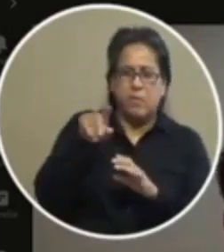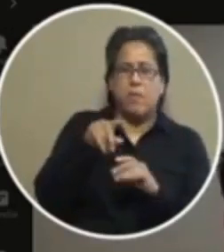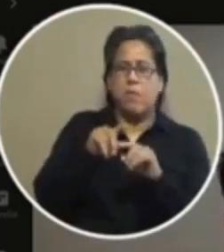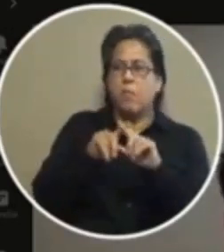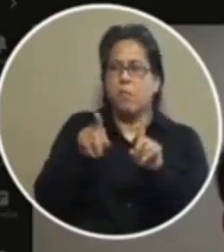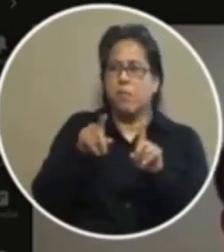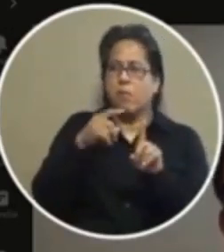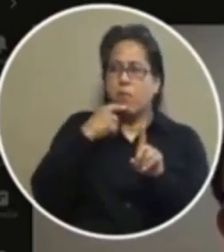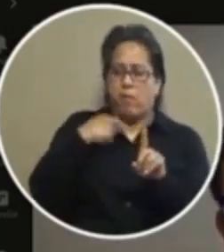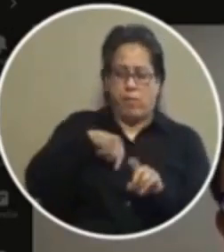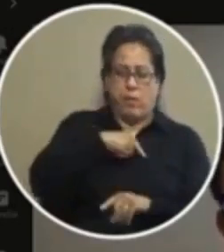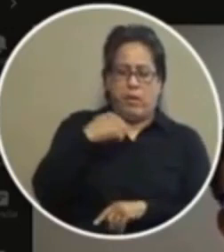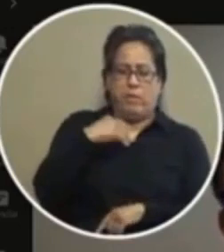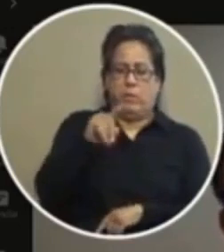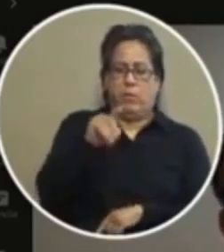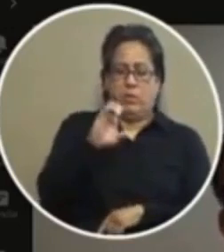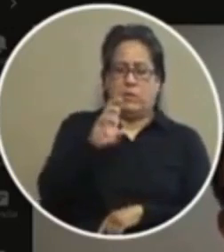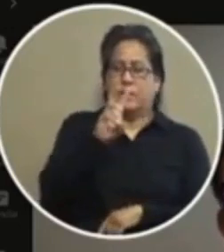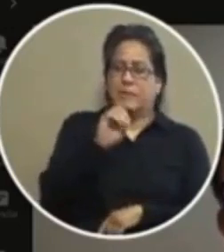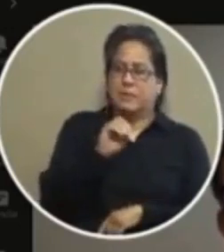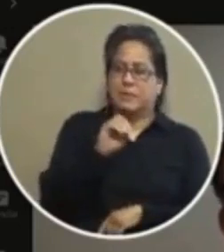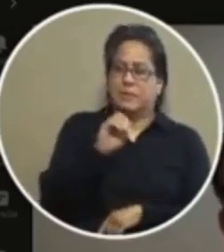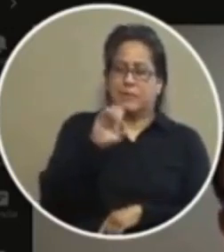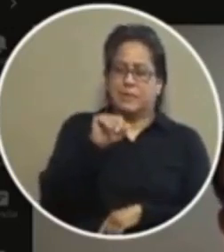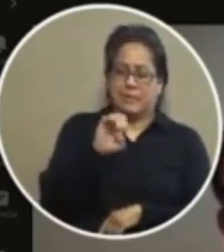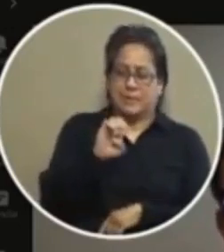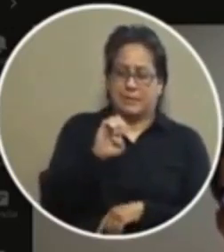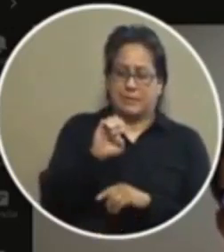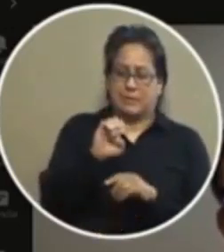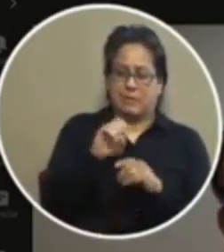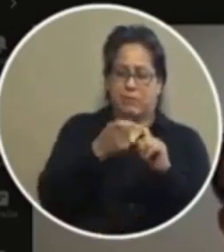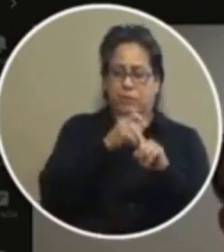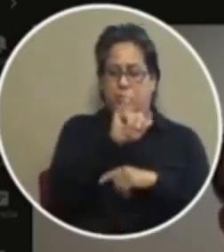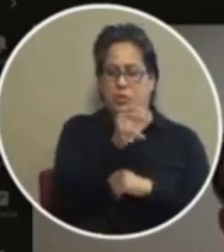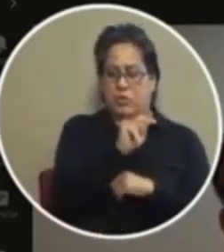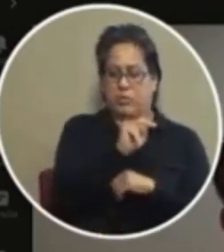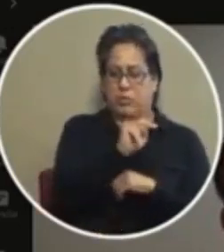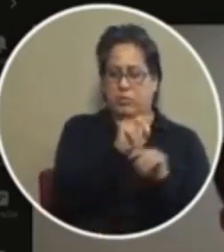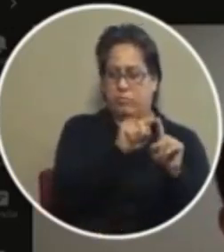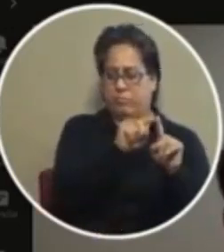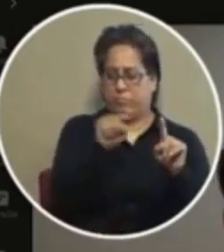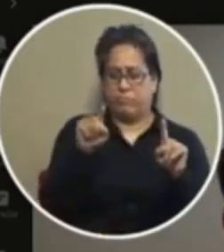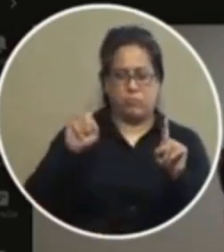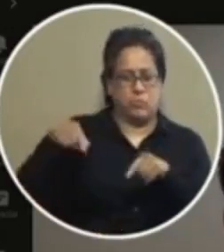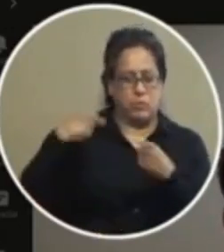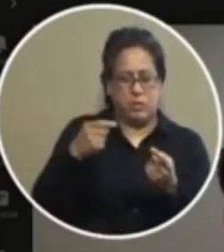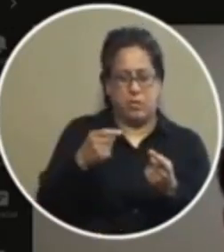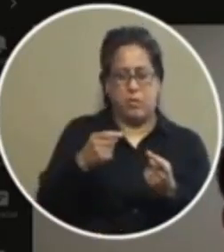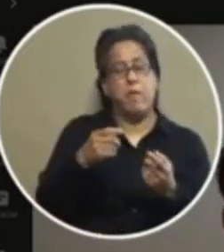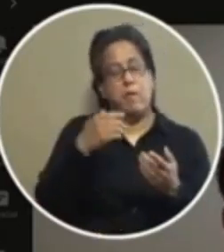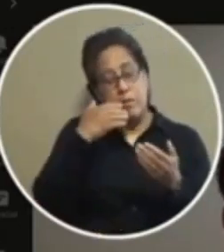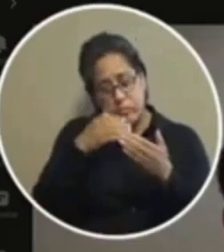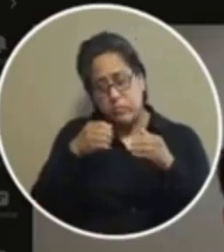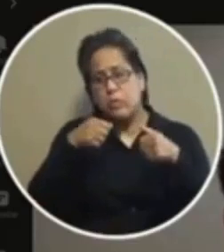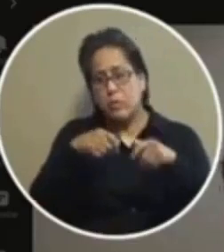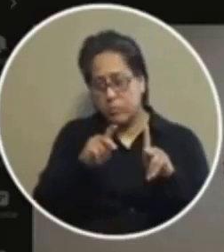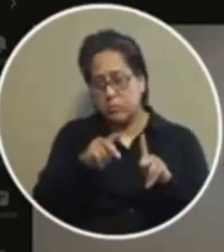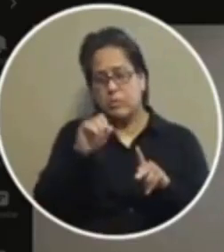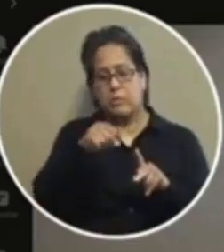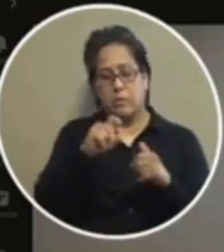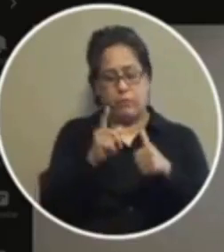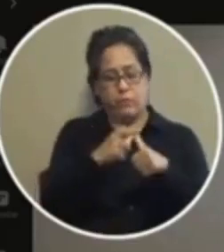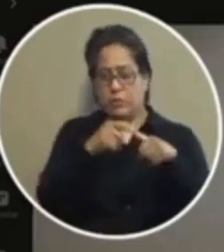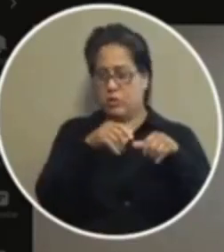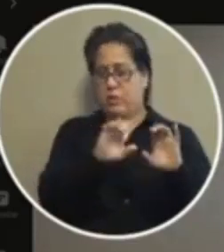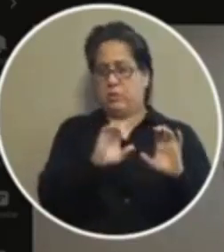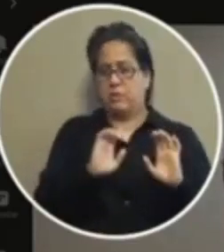was we have taken 160 cases since the first two years on our first chance program it's a really great opportunity and